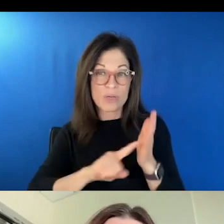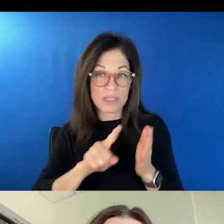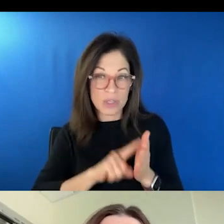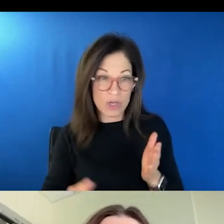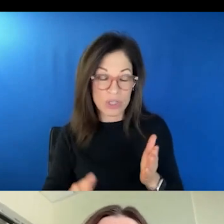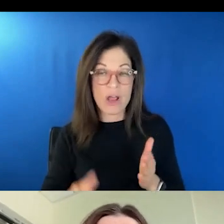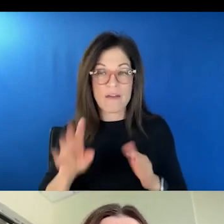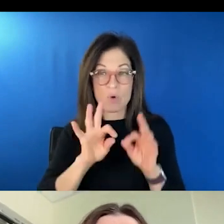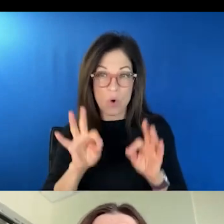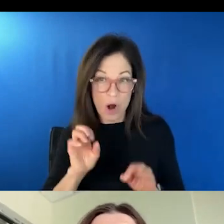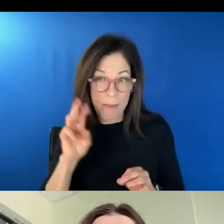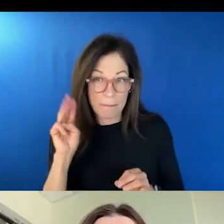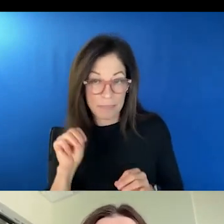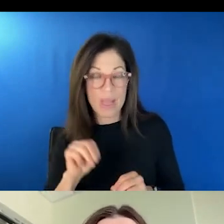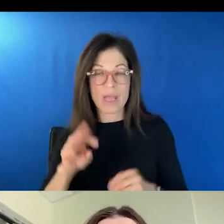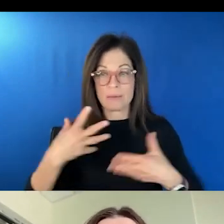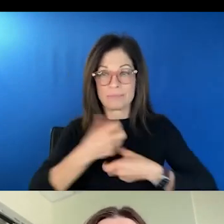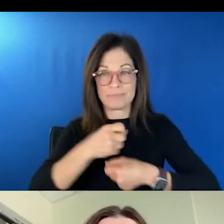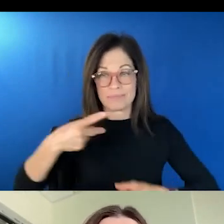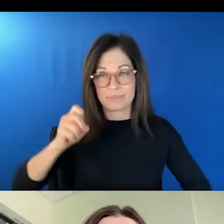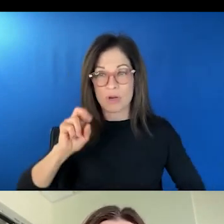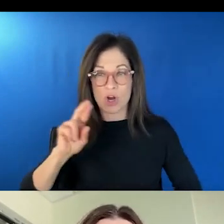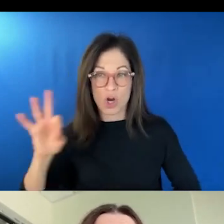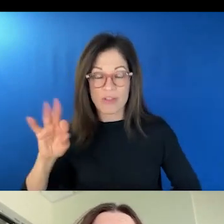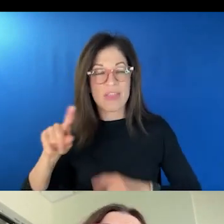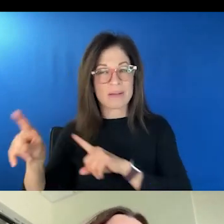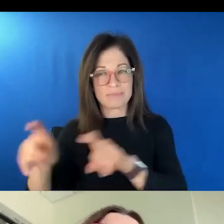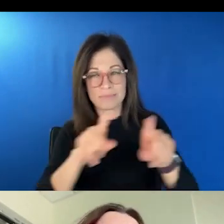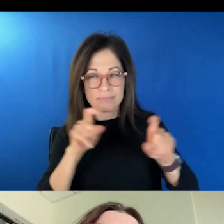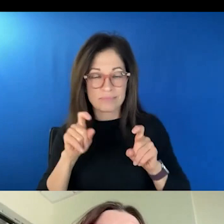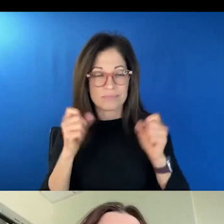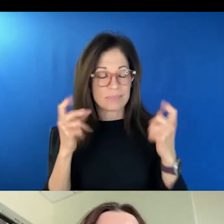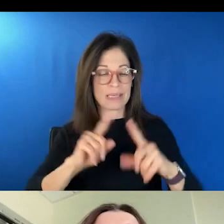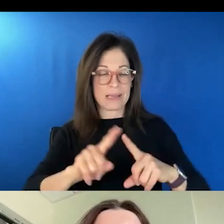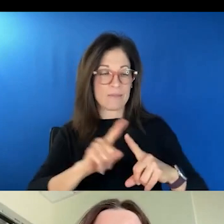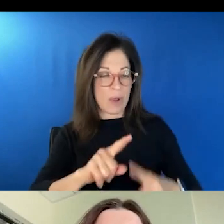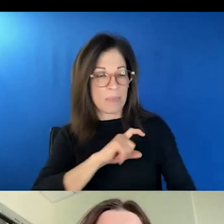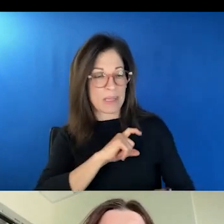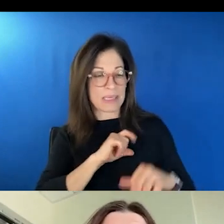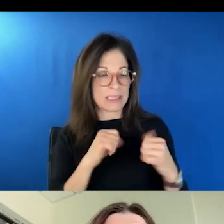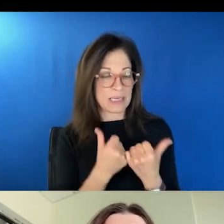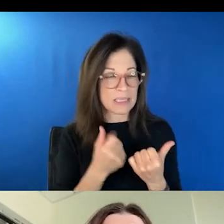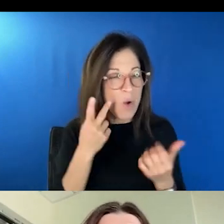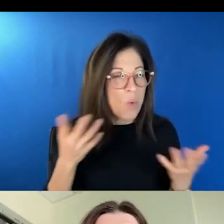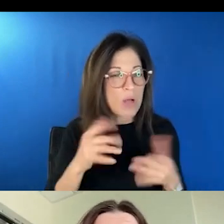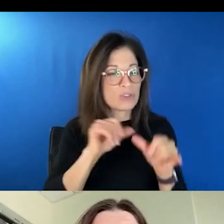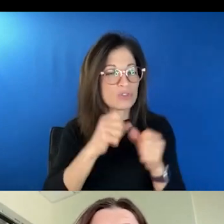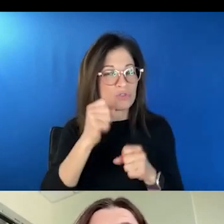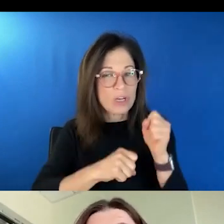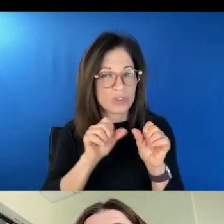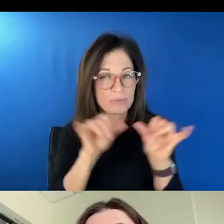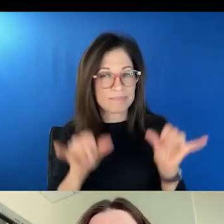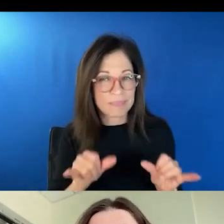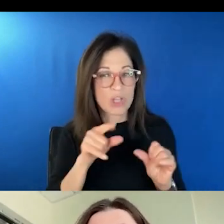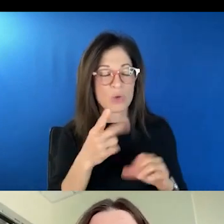surveyed almost 200 police agencies to see what structures are they using? What infrastructure are they